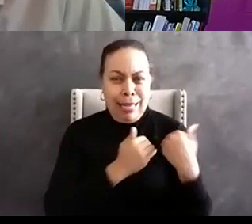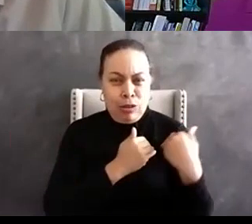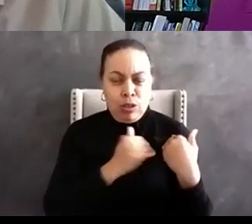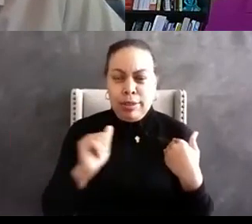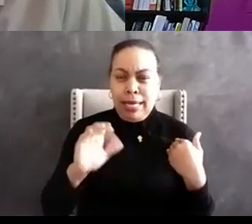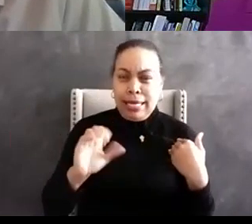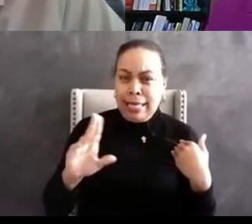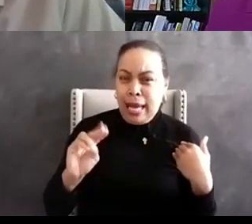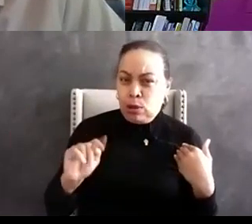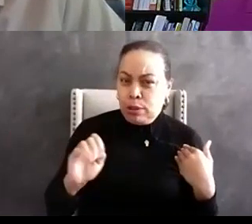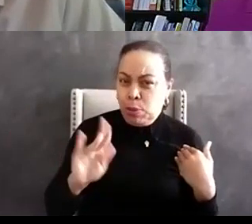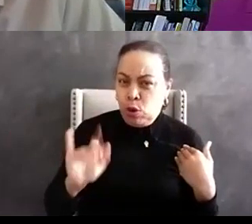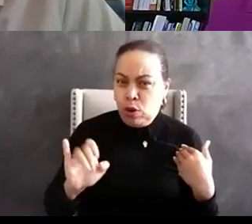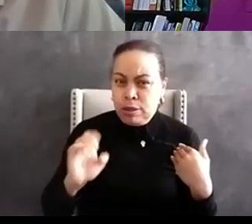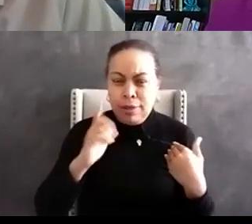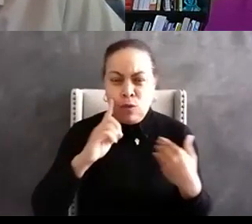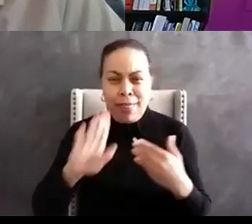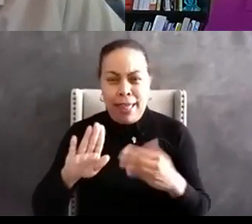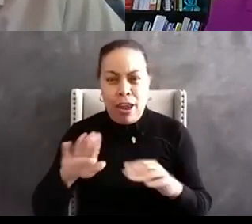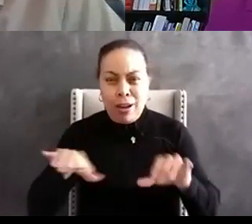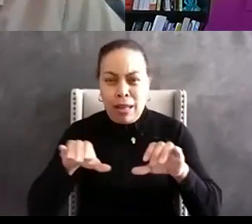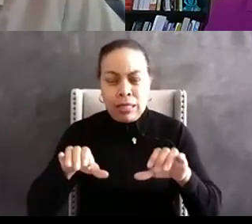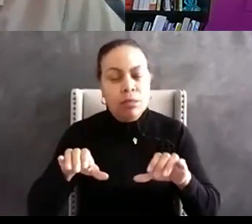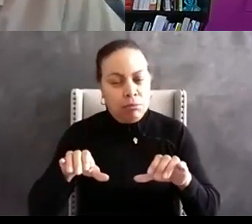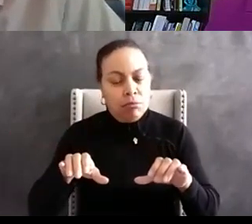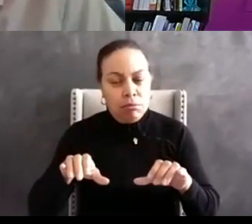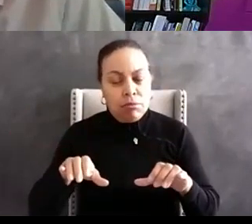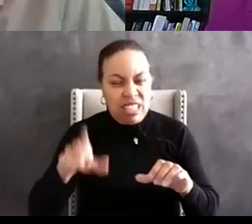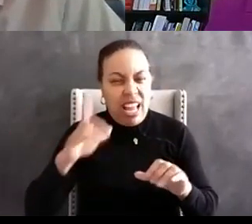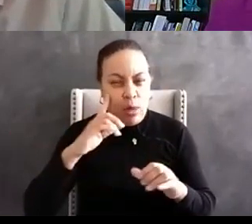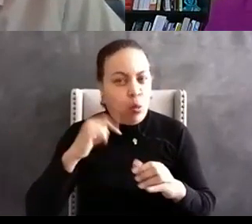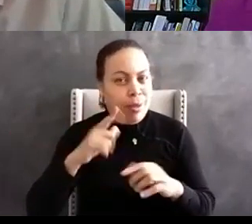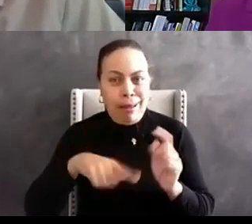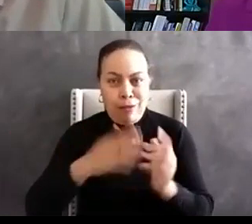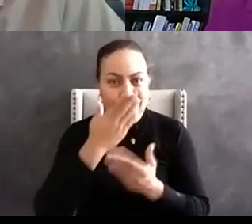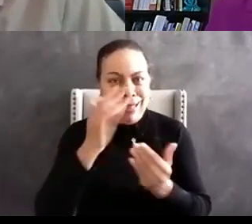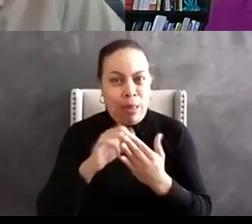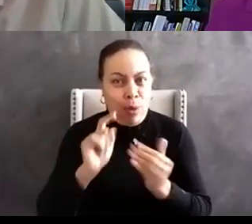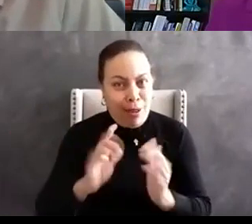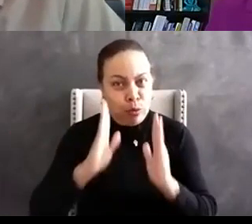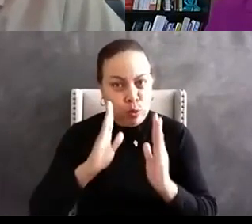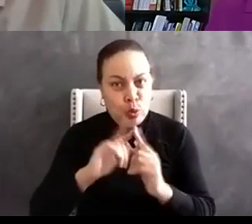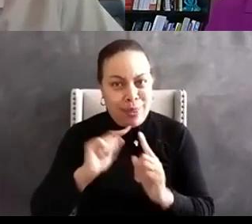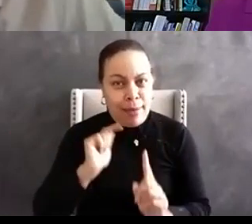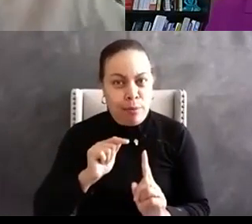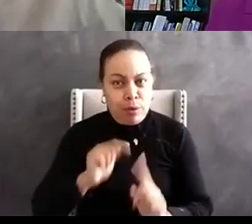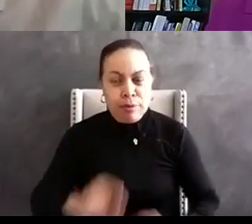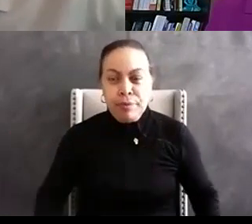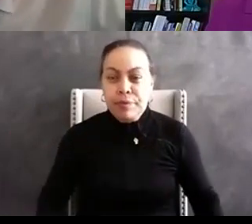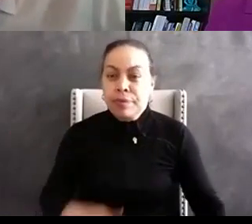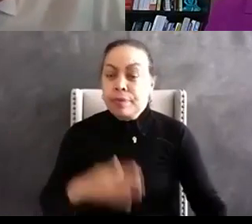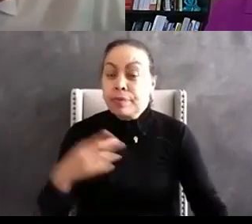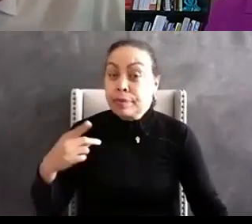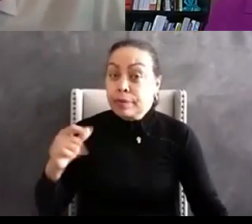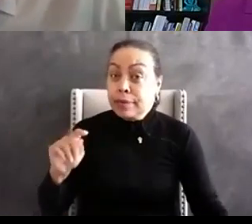is just something that we just can't lose sight of so i'll go to mr patrick yeah i just i